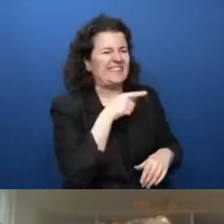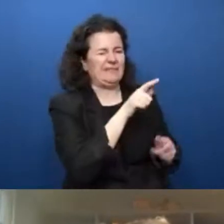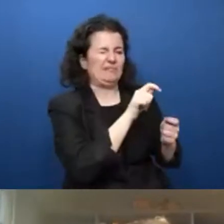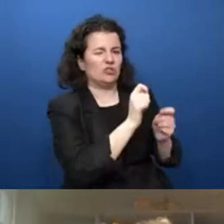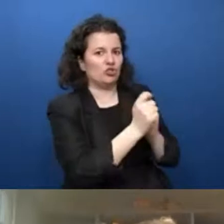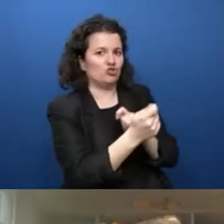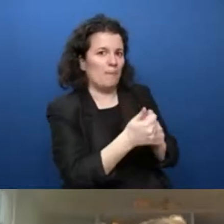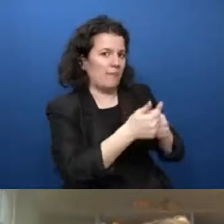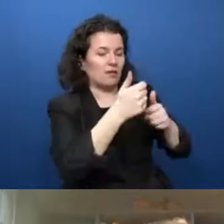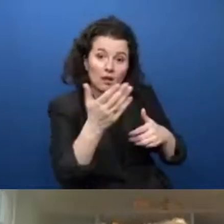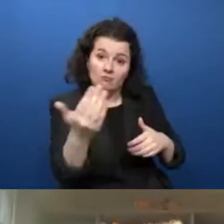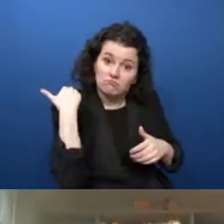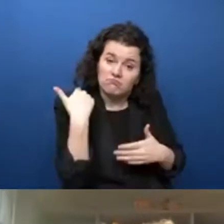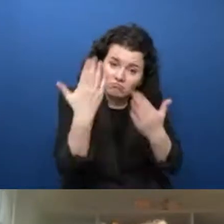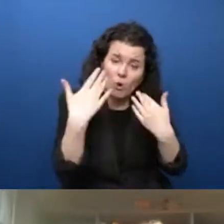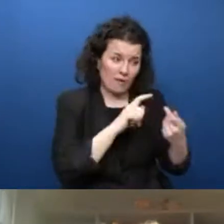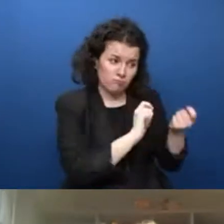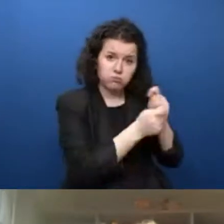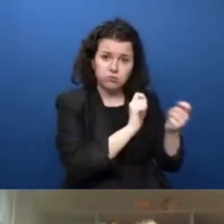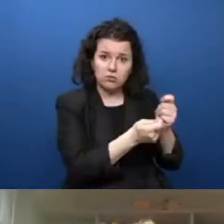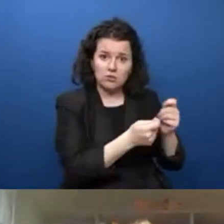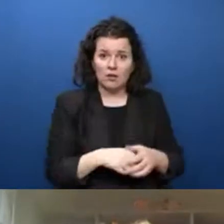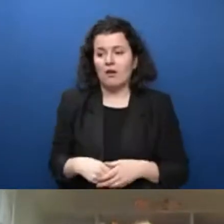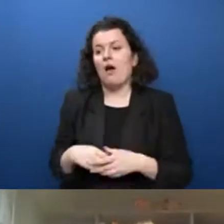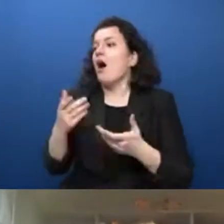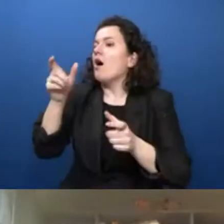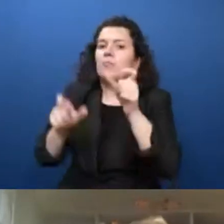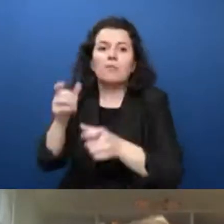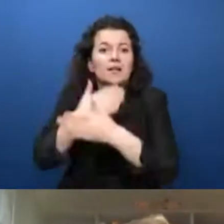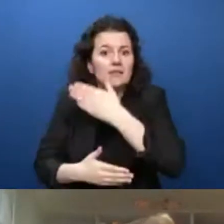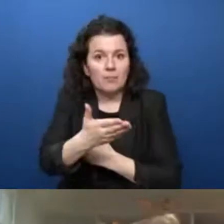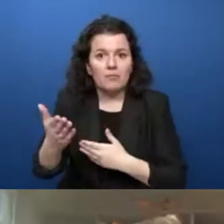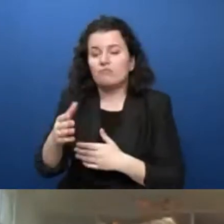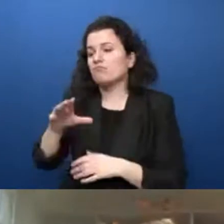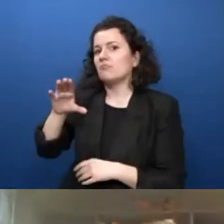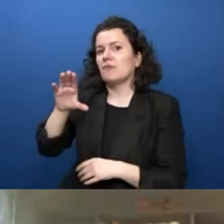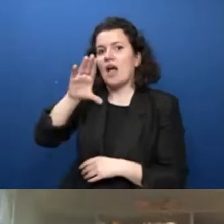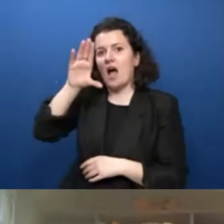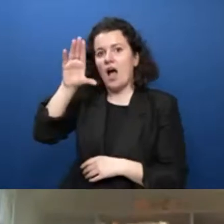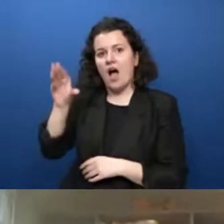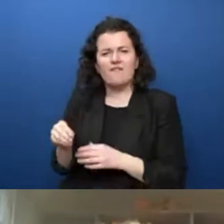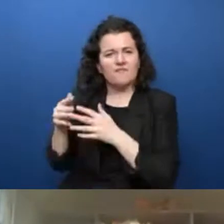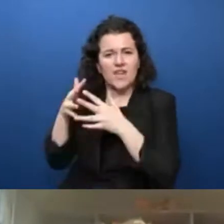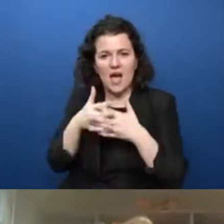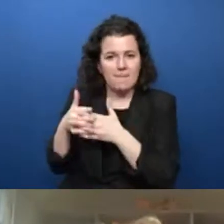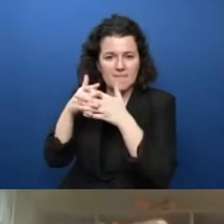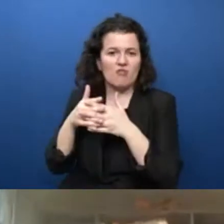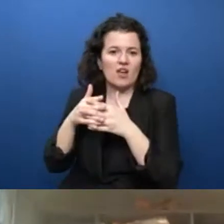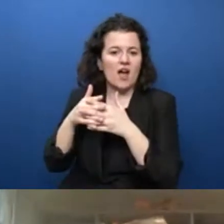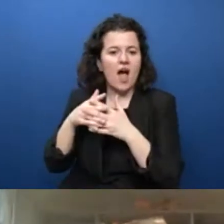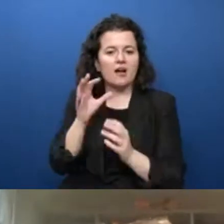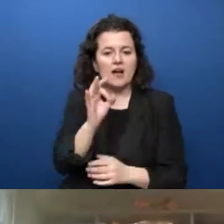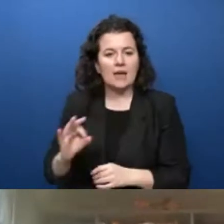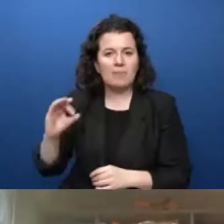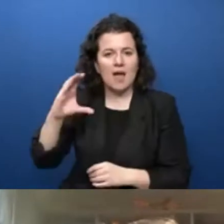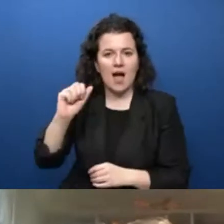of the disabled communities, but within the African-American and Caribbean background, were talking